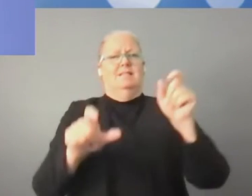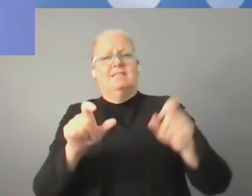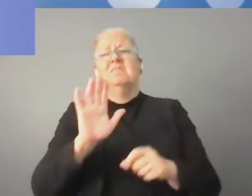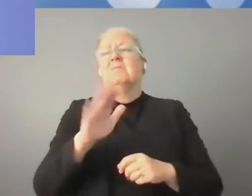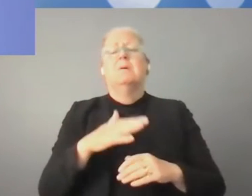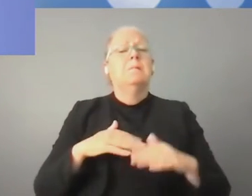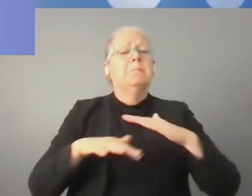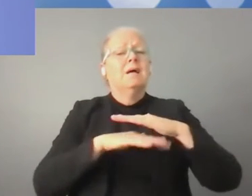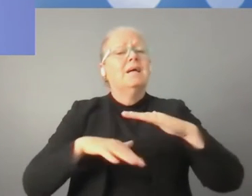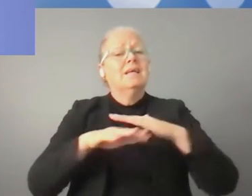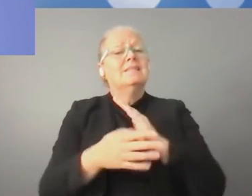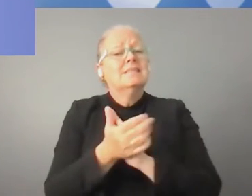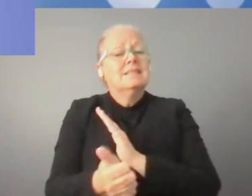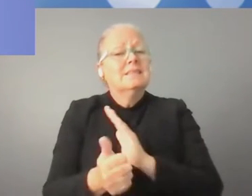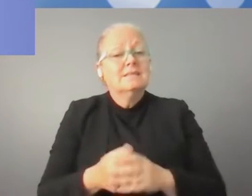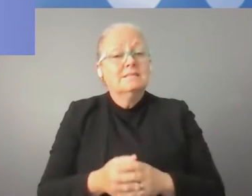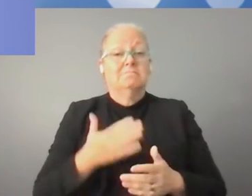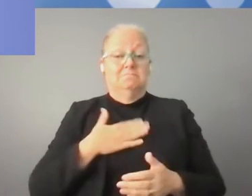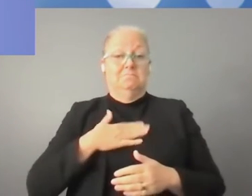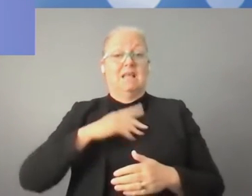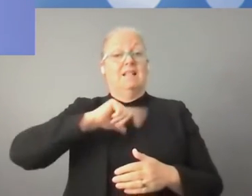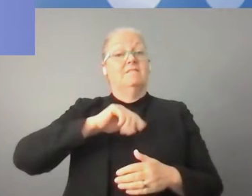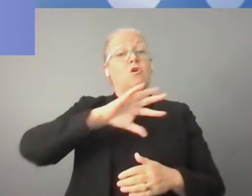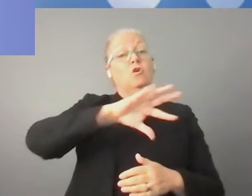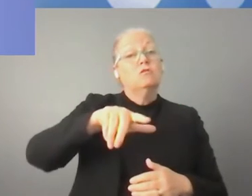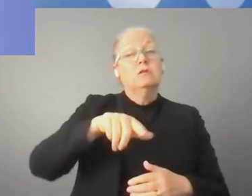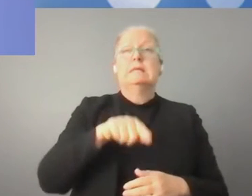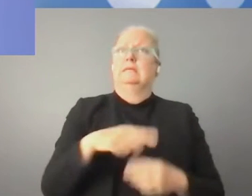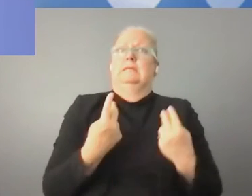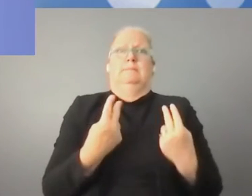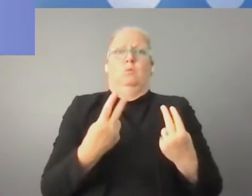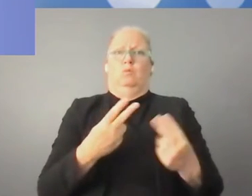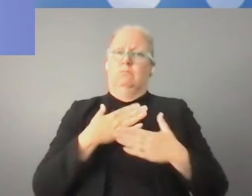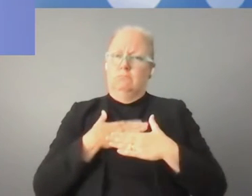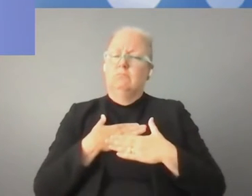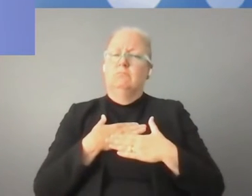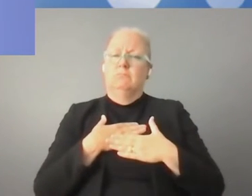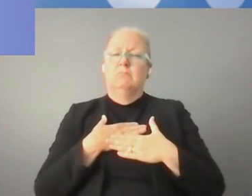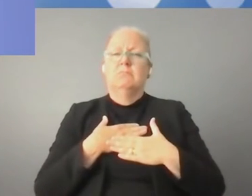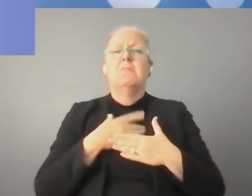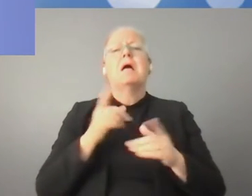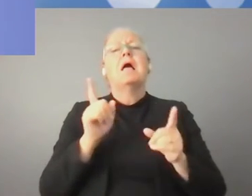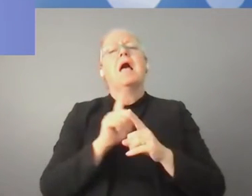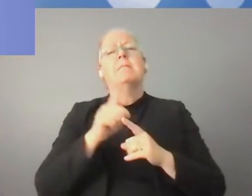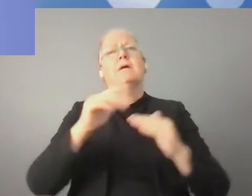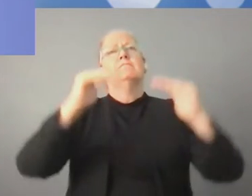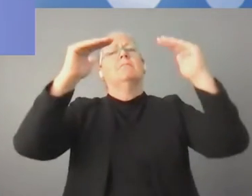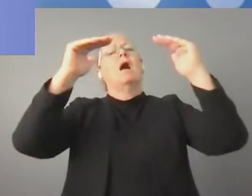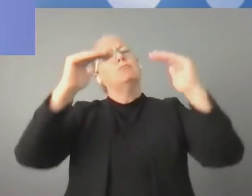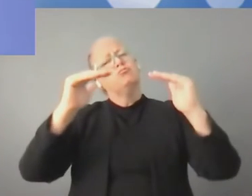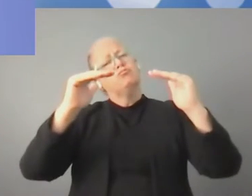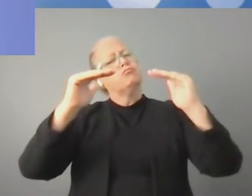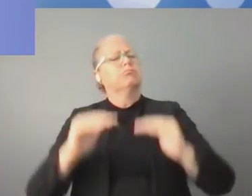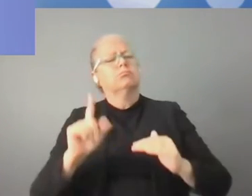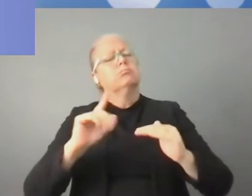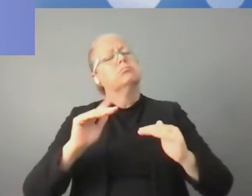upgrade. In Latvia, this is one of the priorities for us. Mid-level skills, but also we need more ICT experts. Very